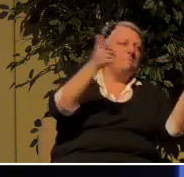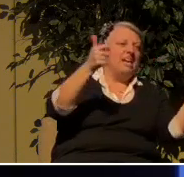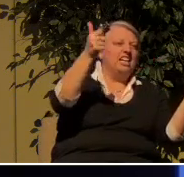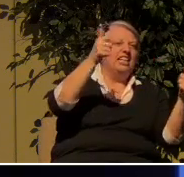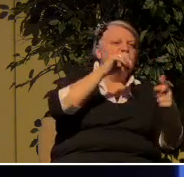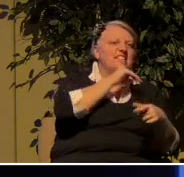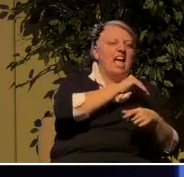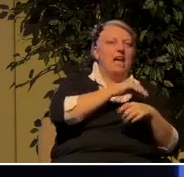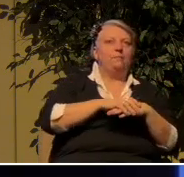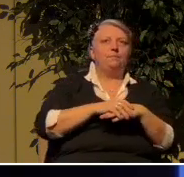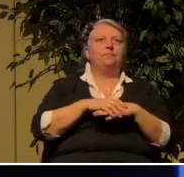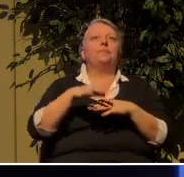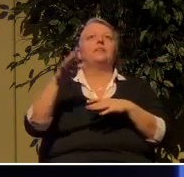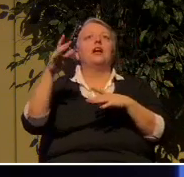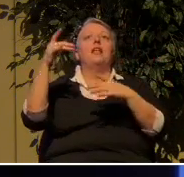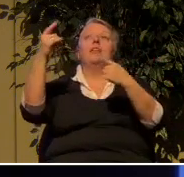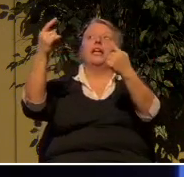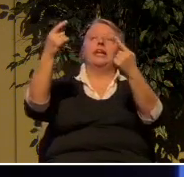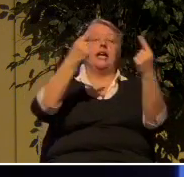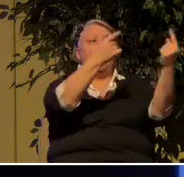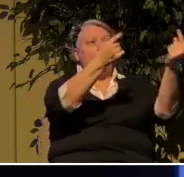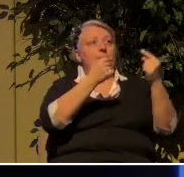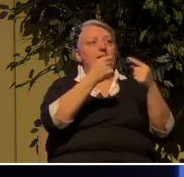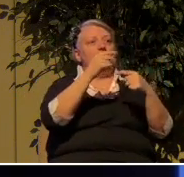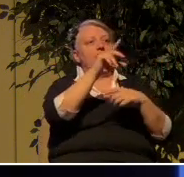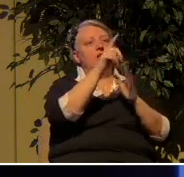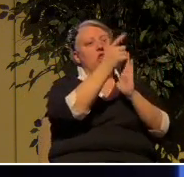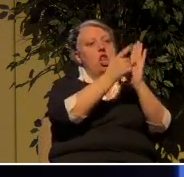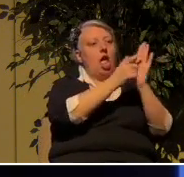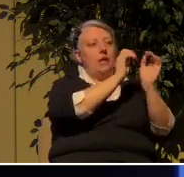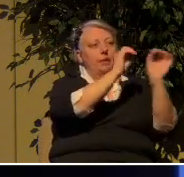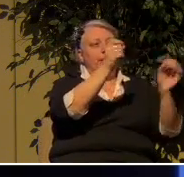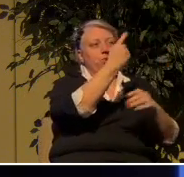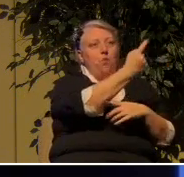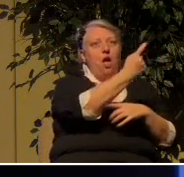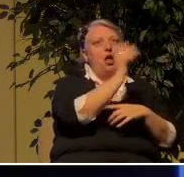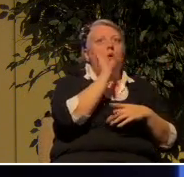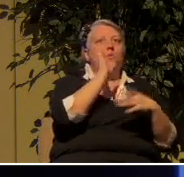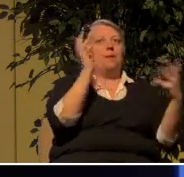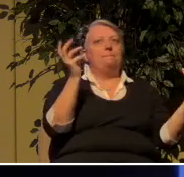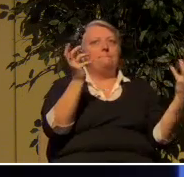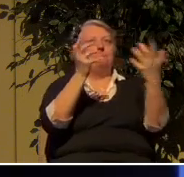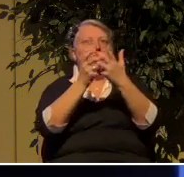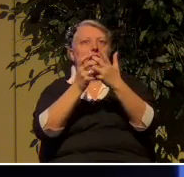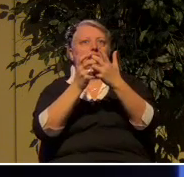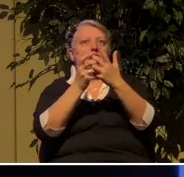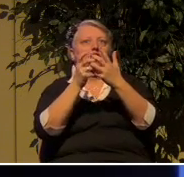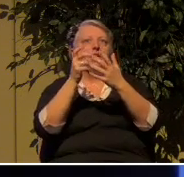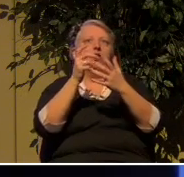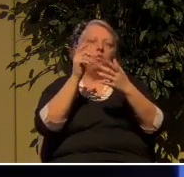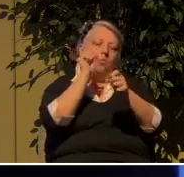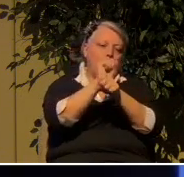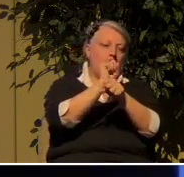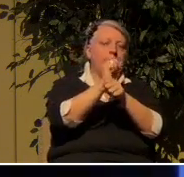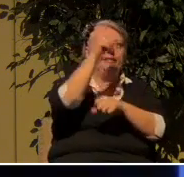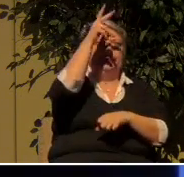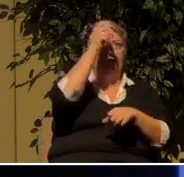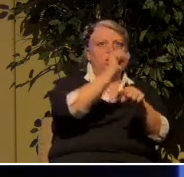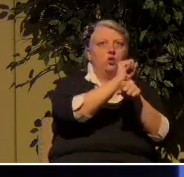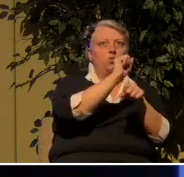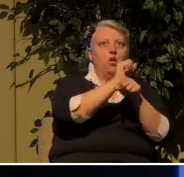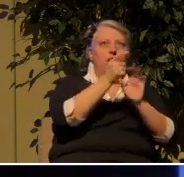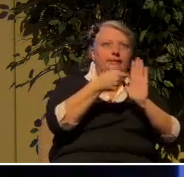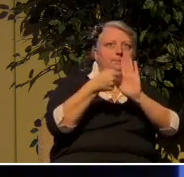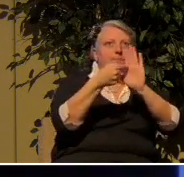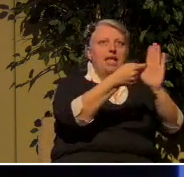with me. The coming of the lawless one will be in accordance with the work of Satan displayed in